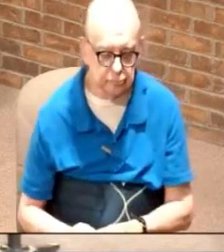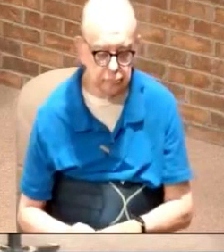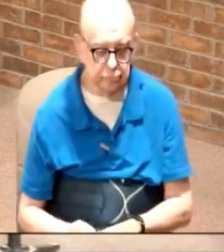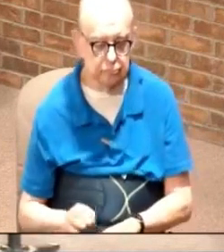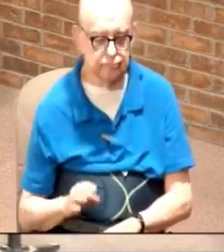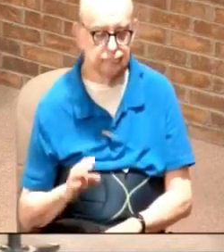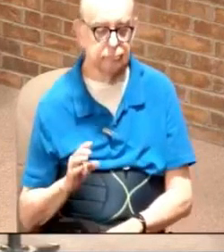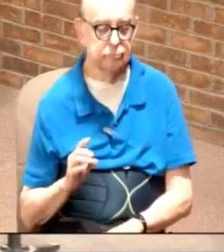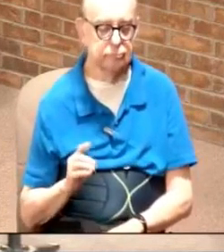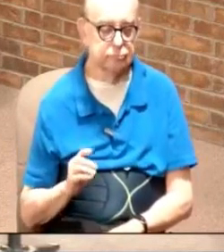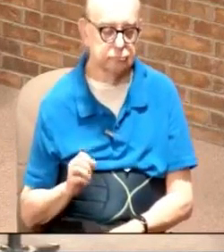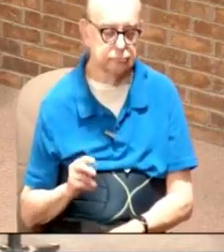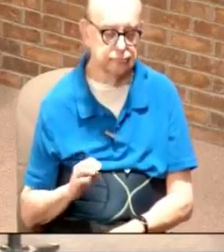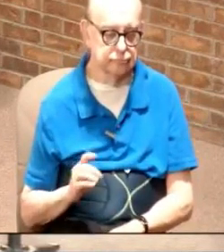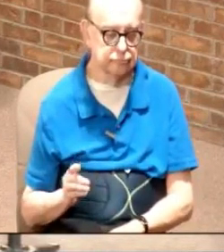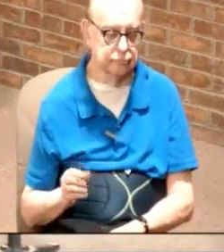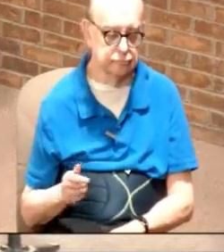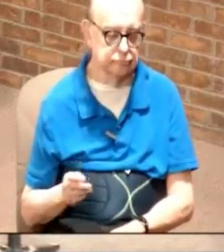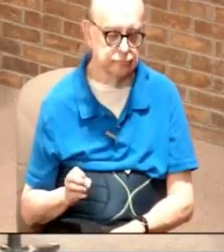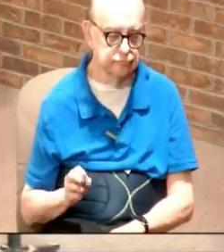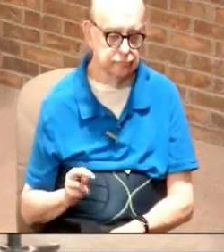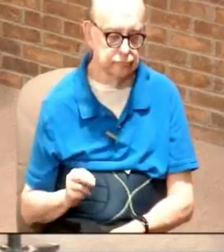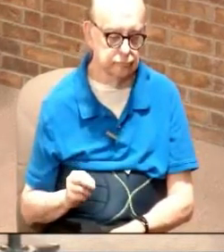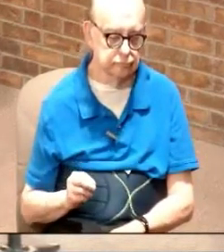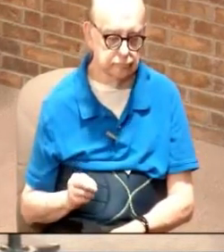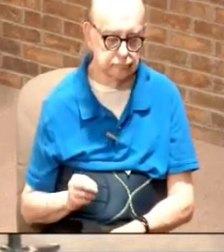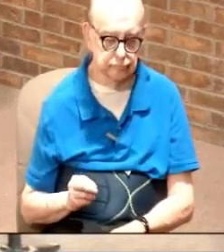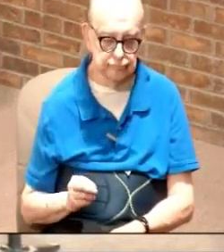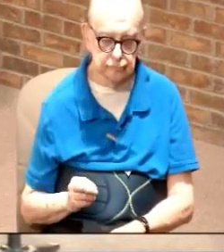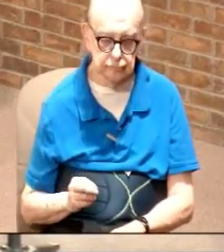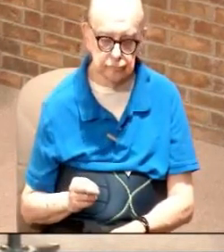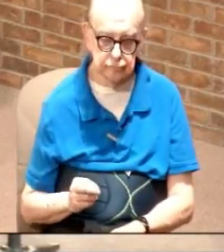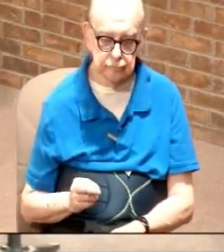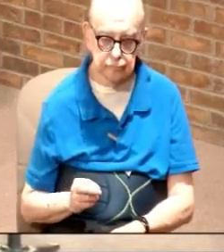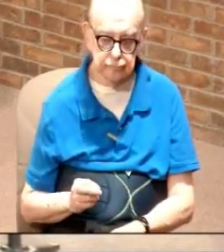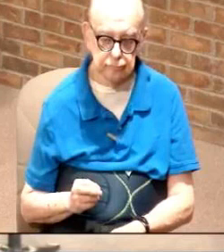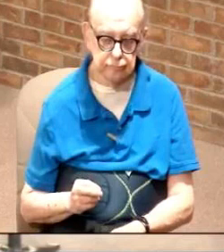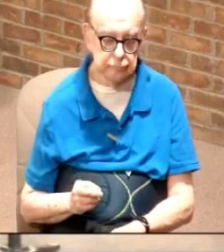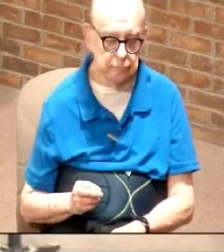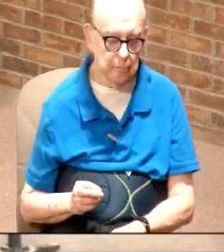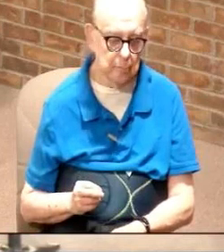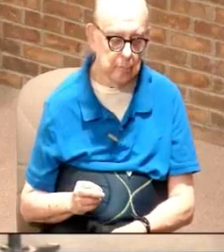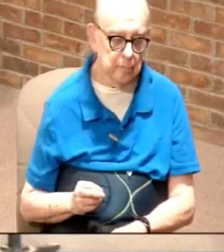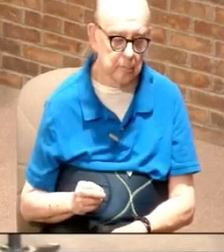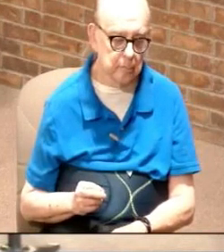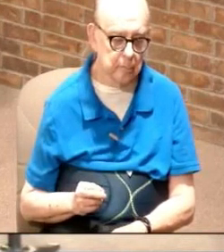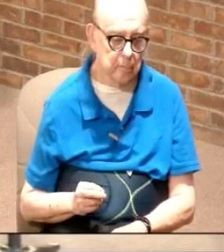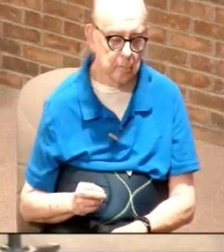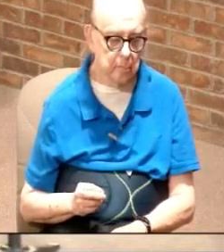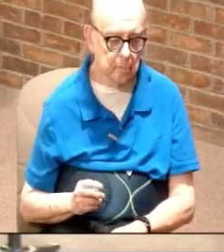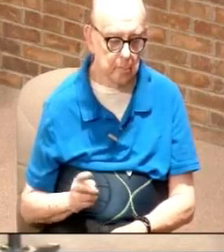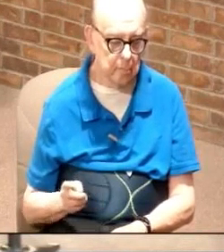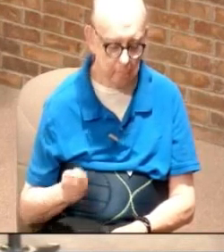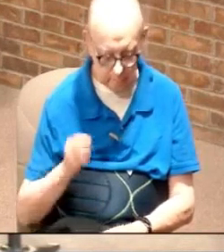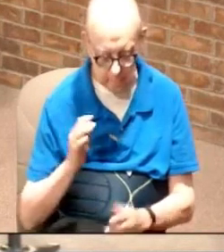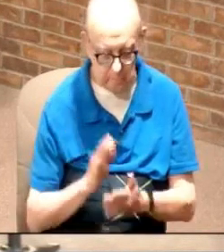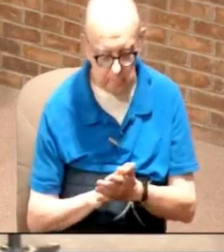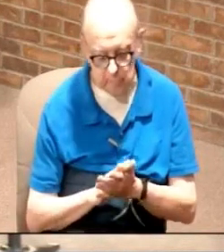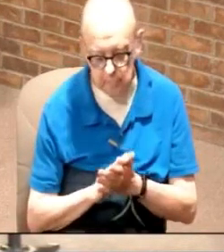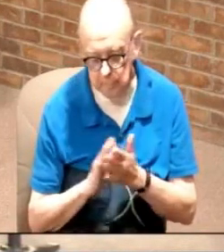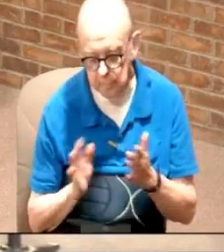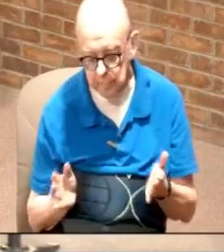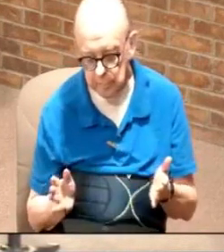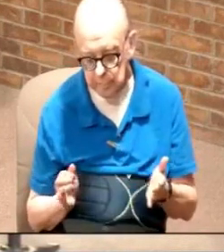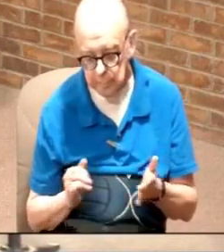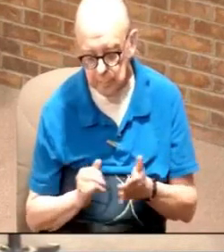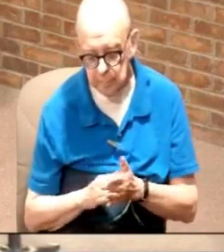David Green I think his name is David Green if I remember right but anyway he believed so much